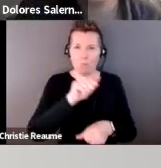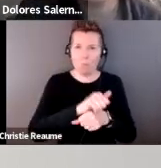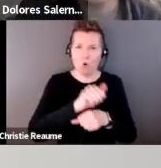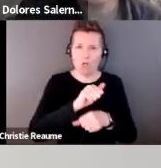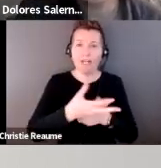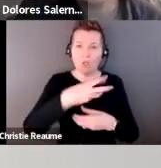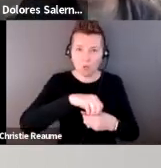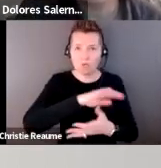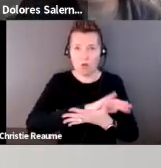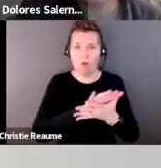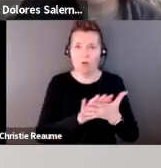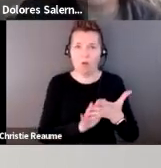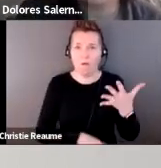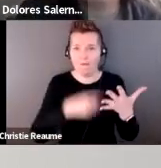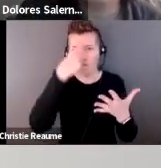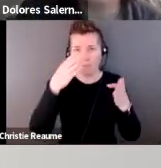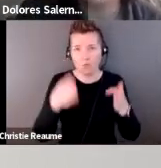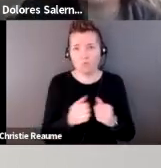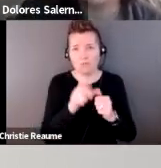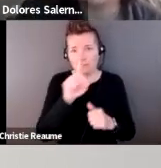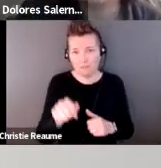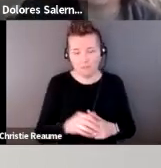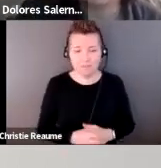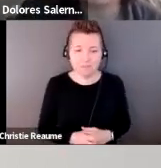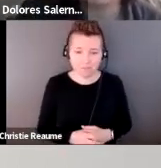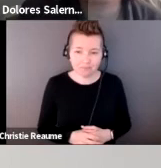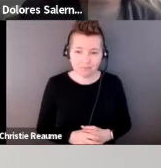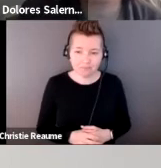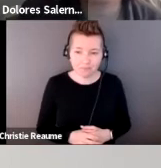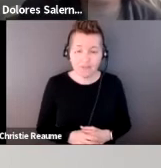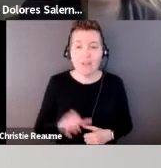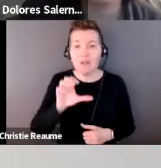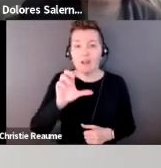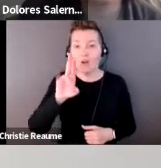And this understanding is something that I was taught by Crip mentors and community.